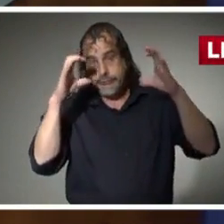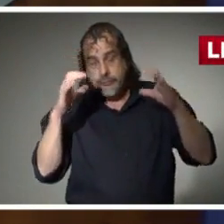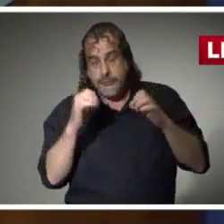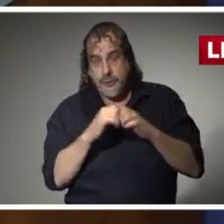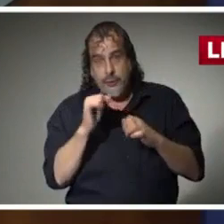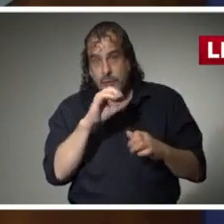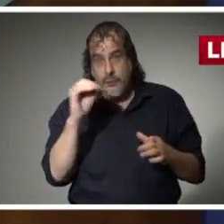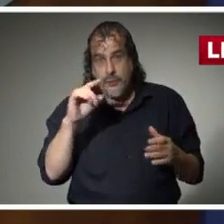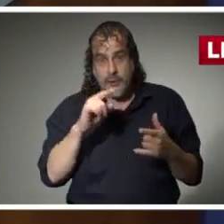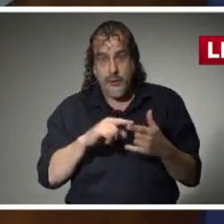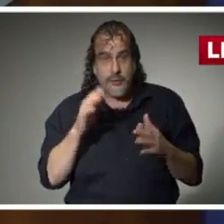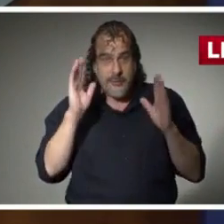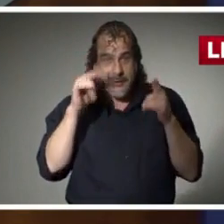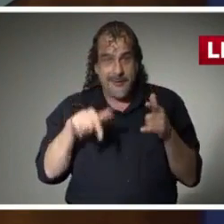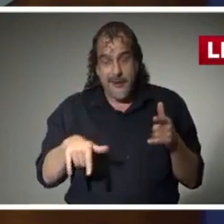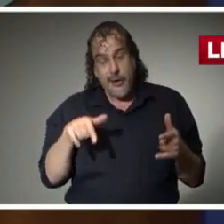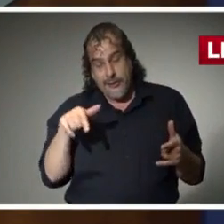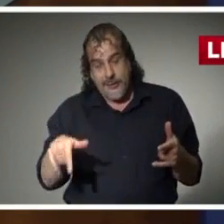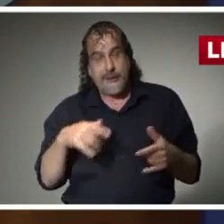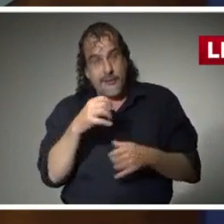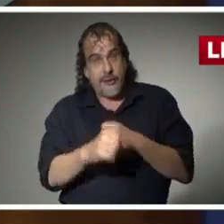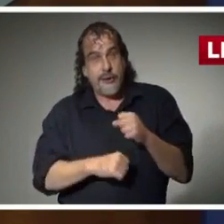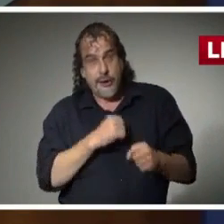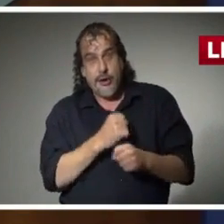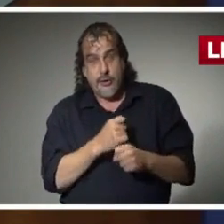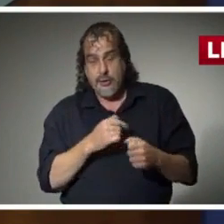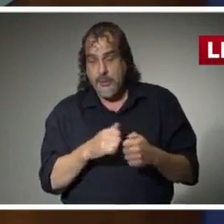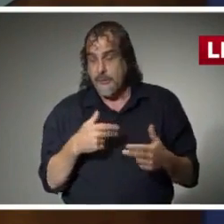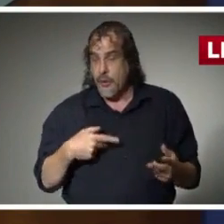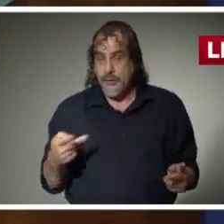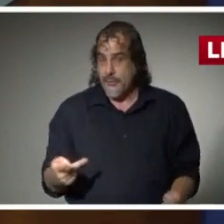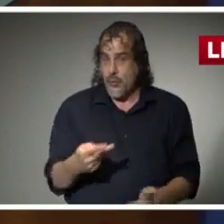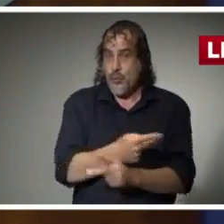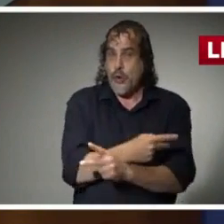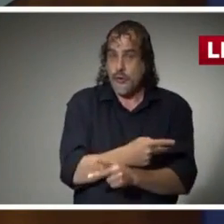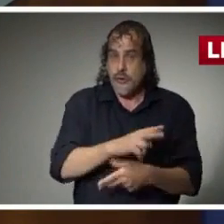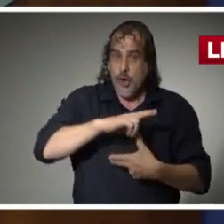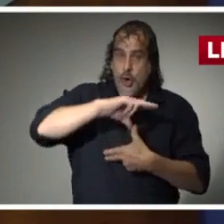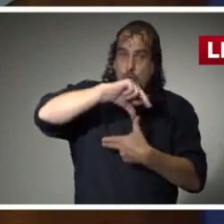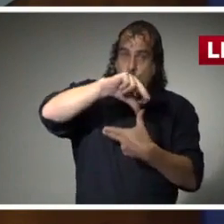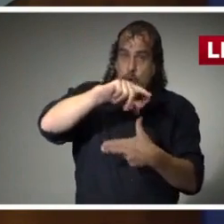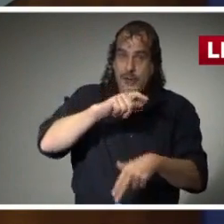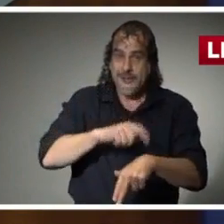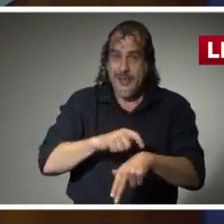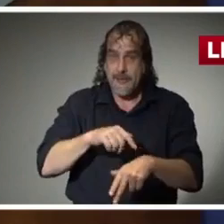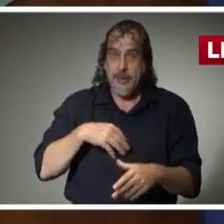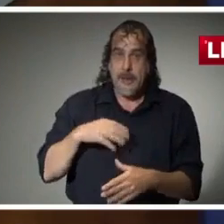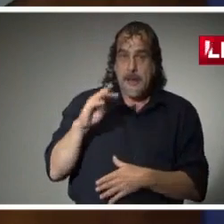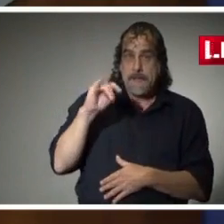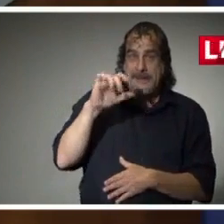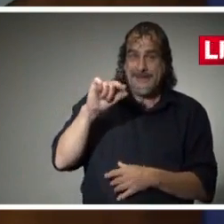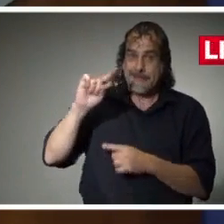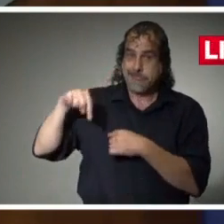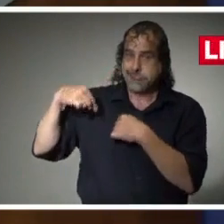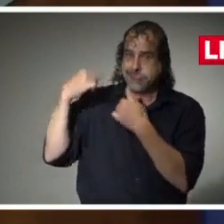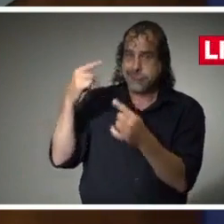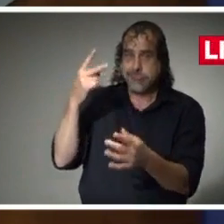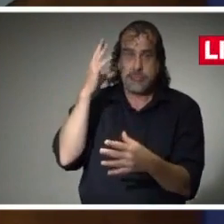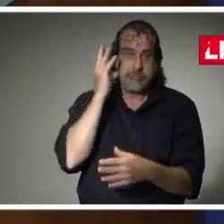in 2020. This very well could be one of the worst hurricane seasons that Mississippi has seen in a number of years.